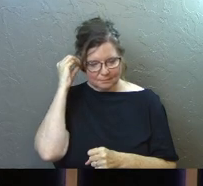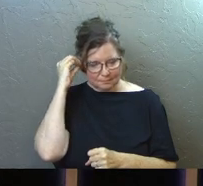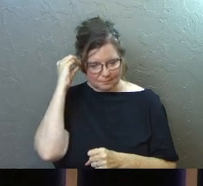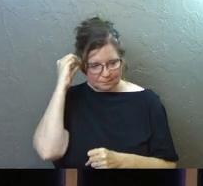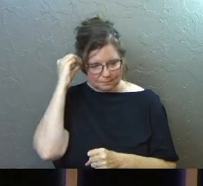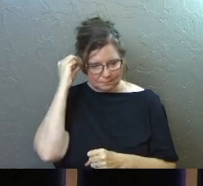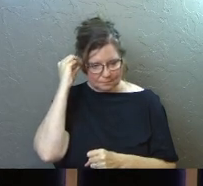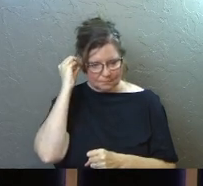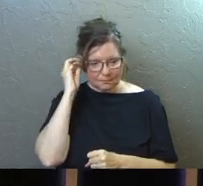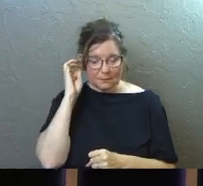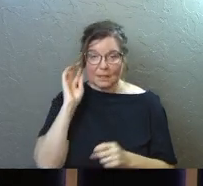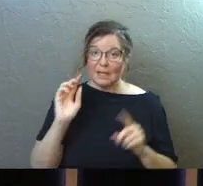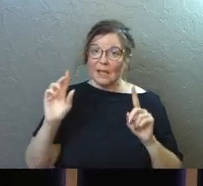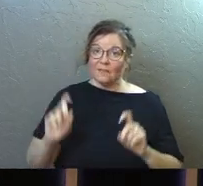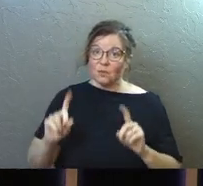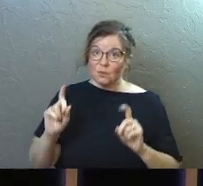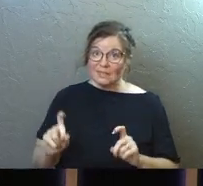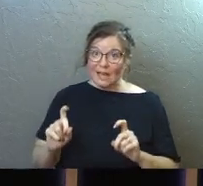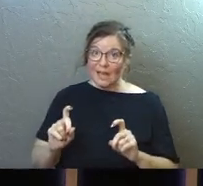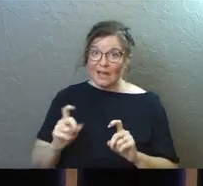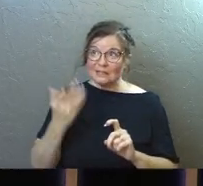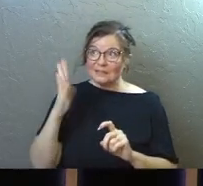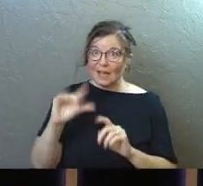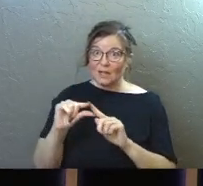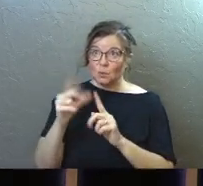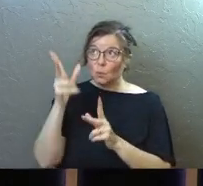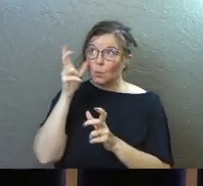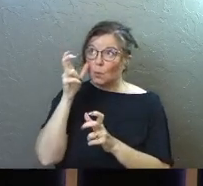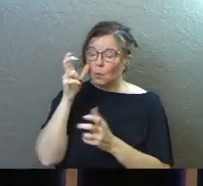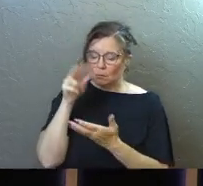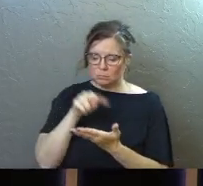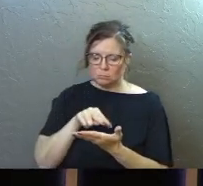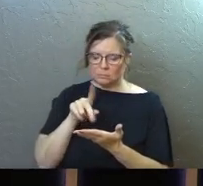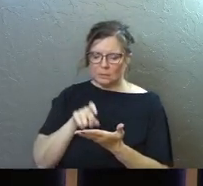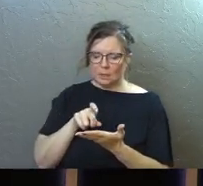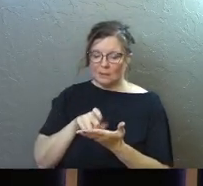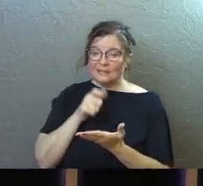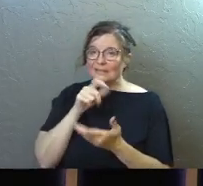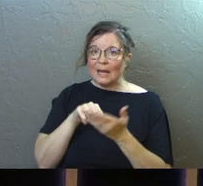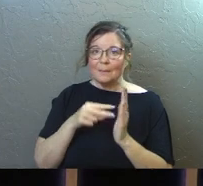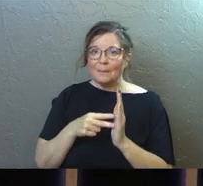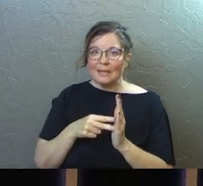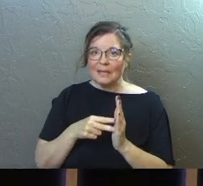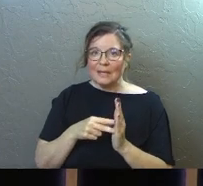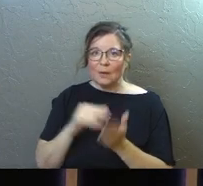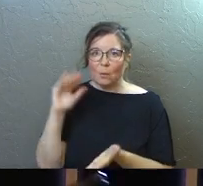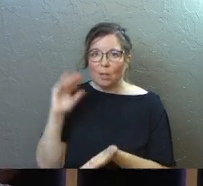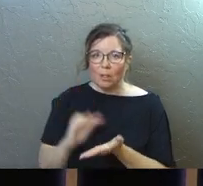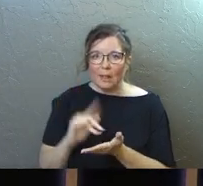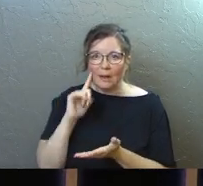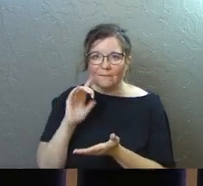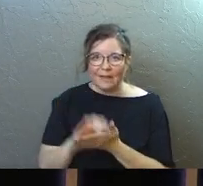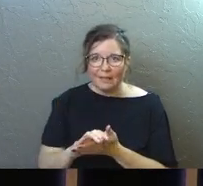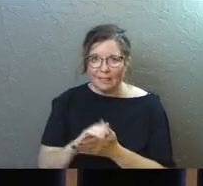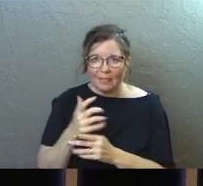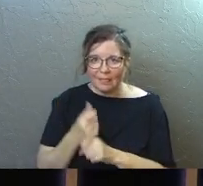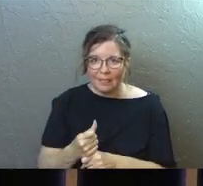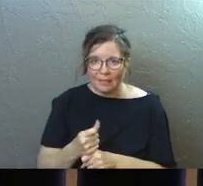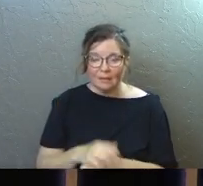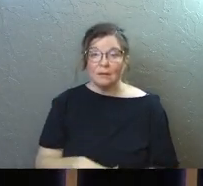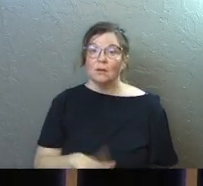of God does not make us low faith. Okay. So I've got a knife here.